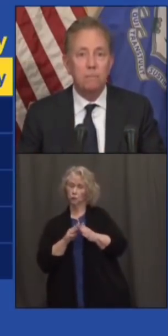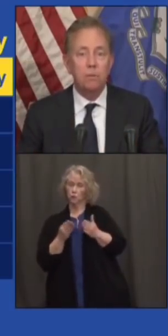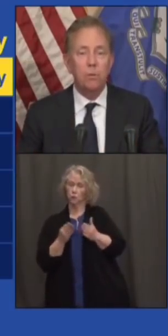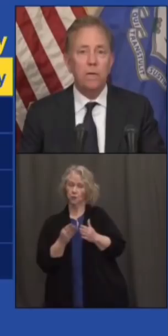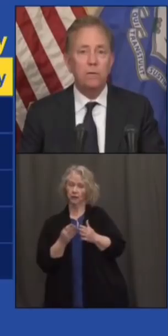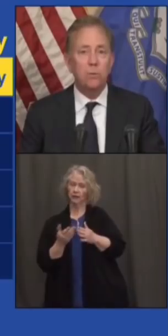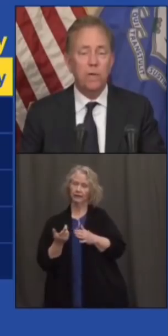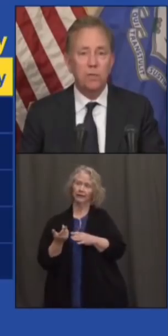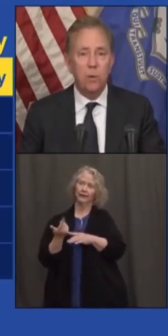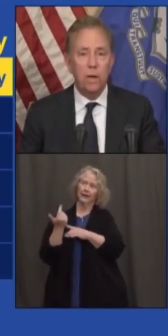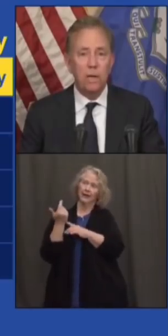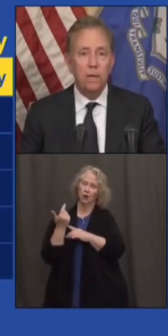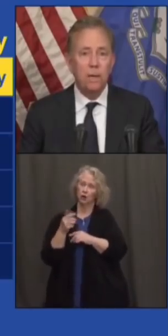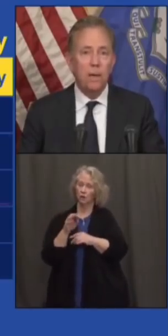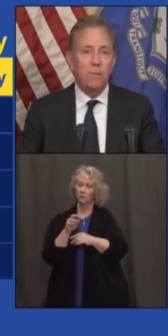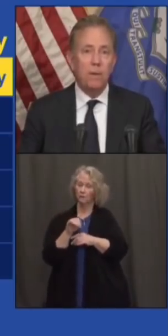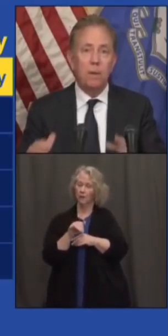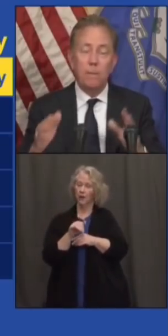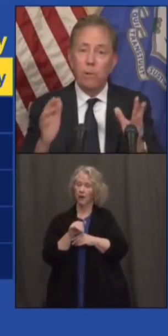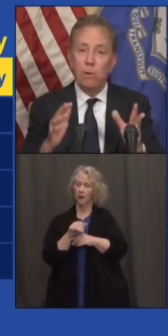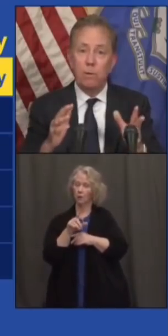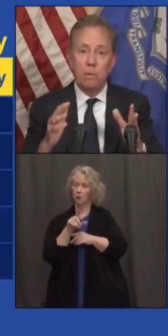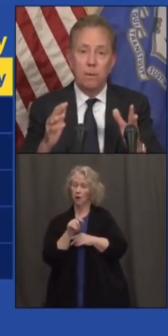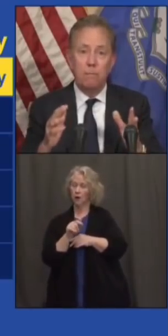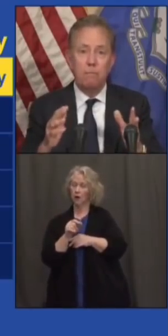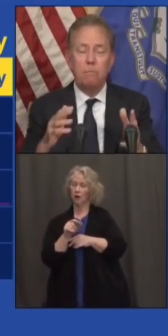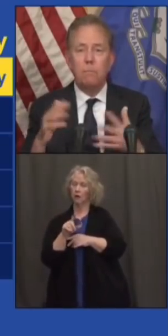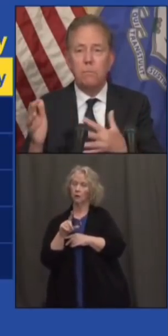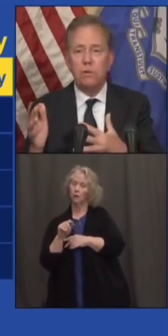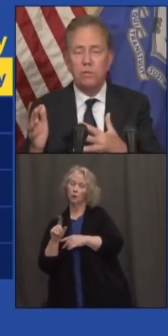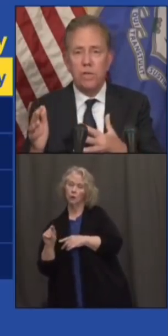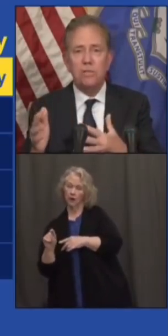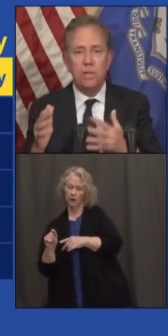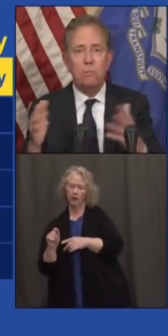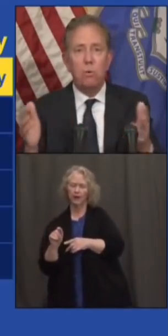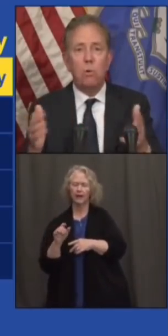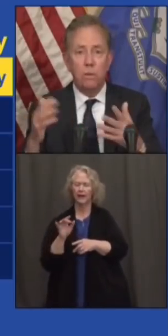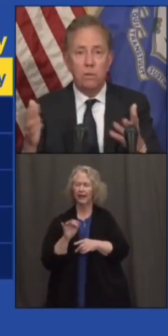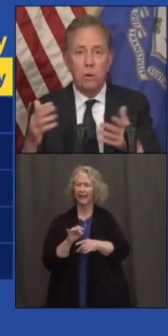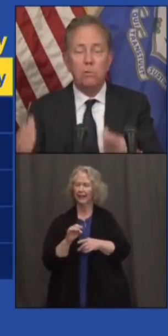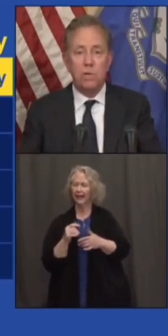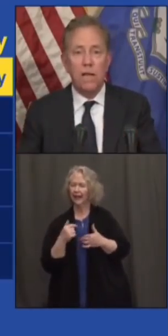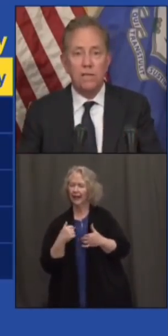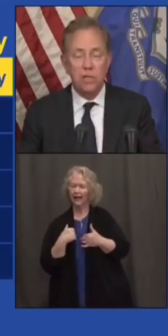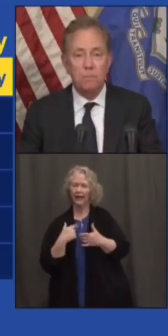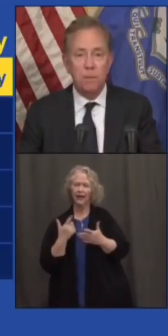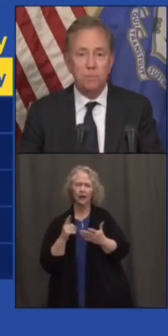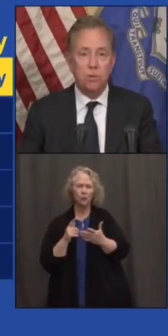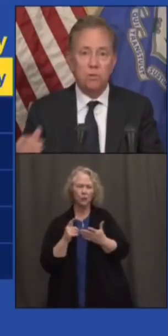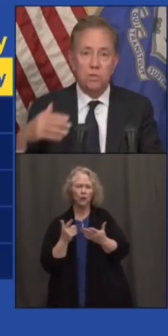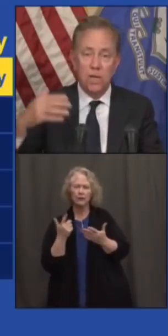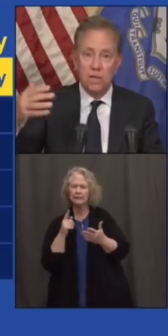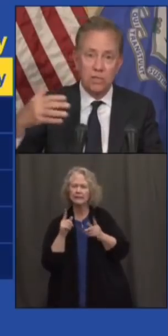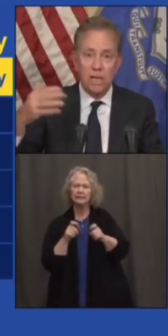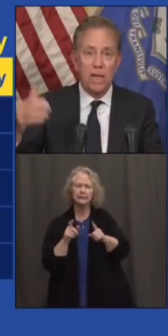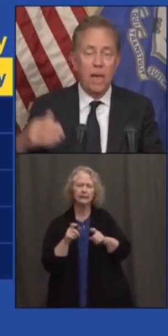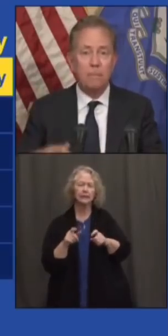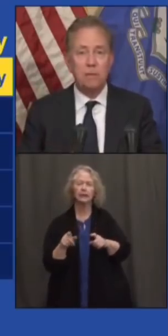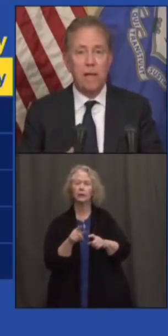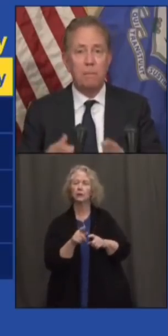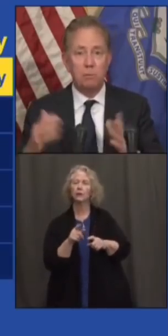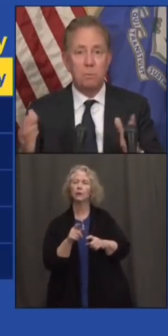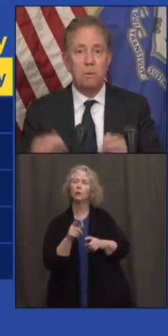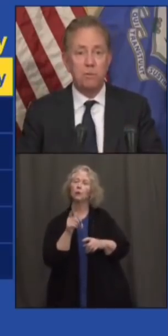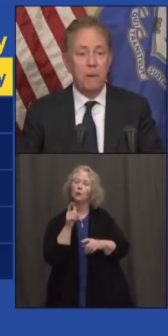20th, 2020, we were just testing more of those that had symptoms. So it's not exactly